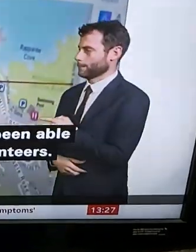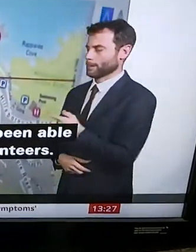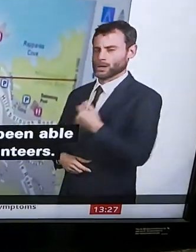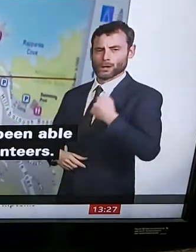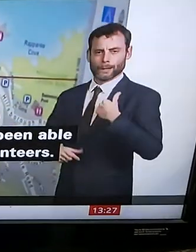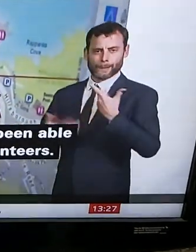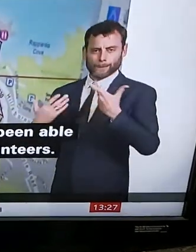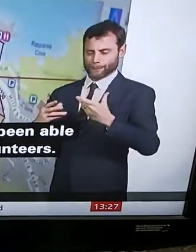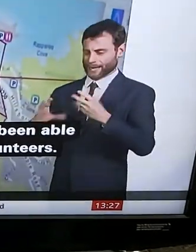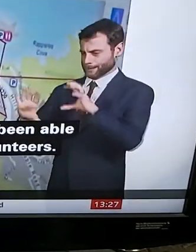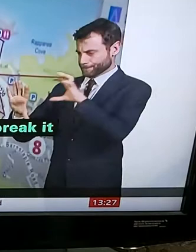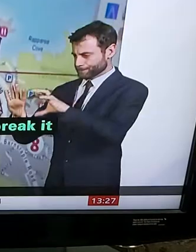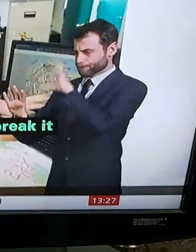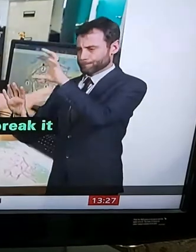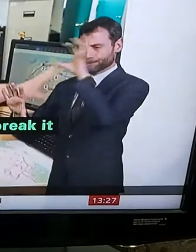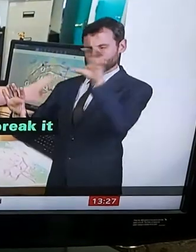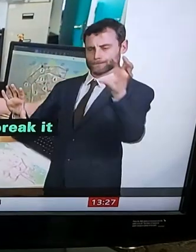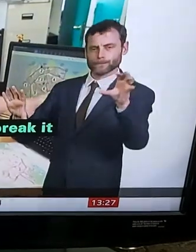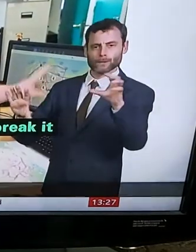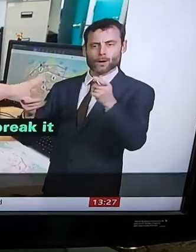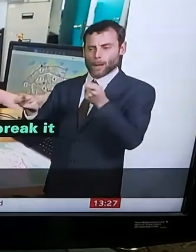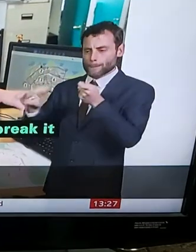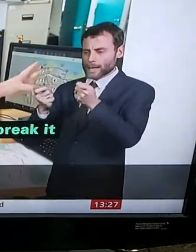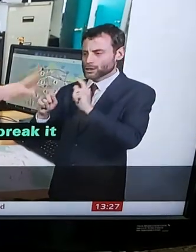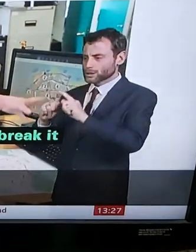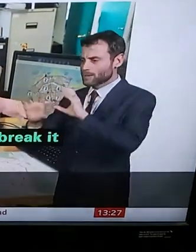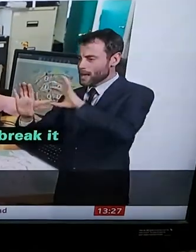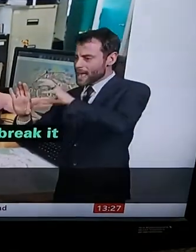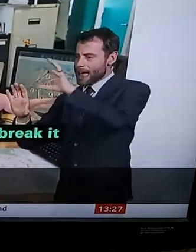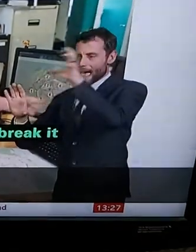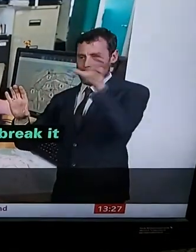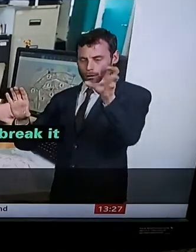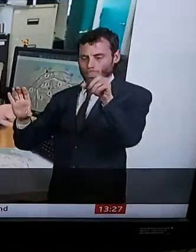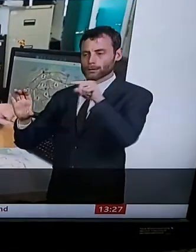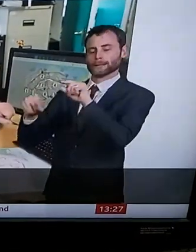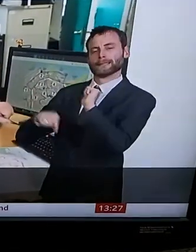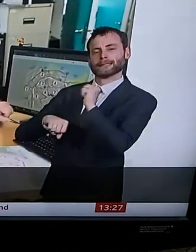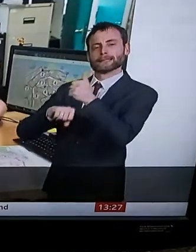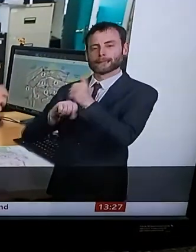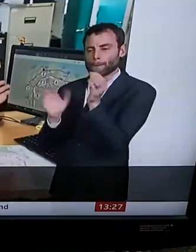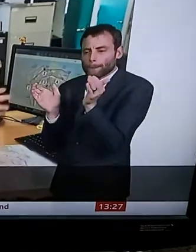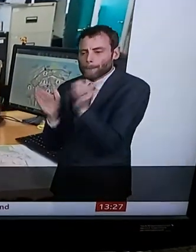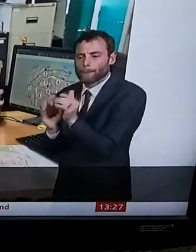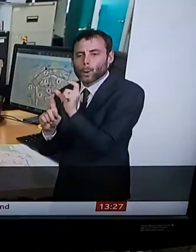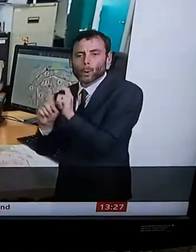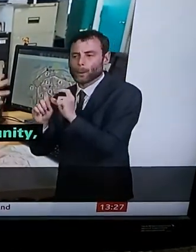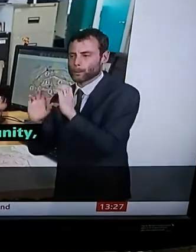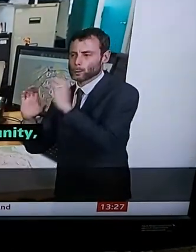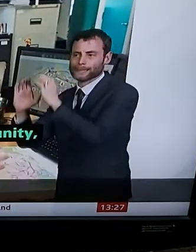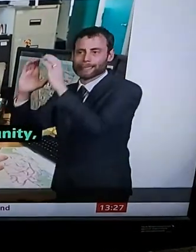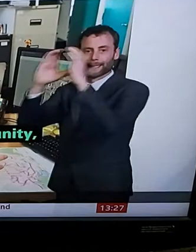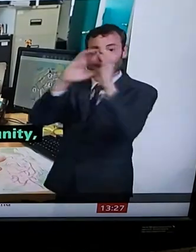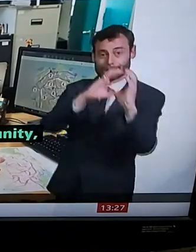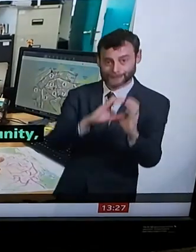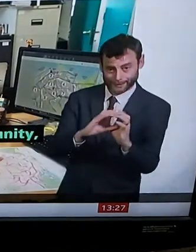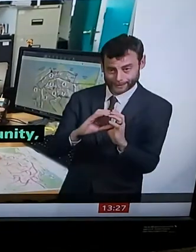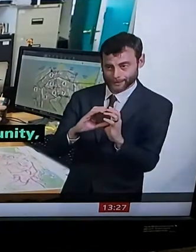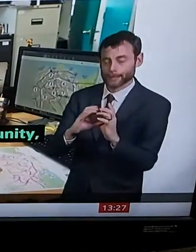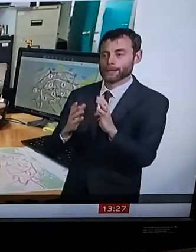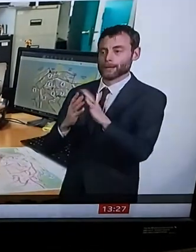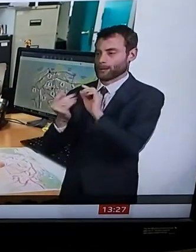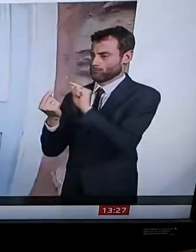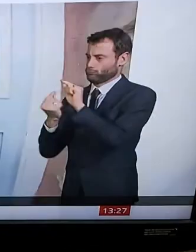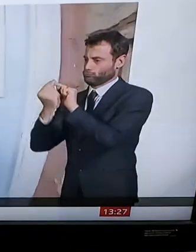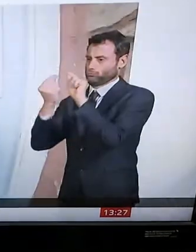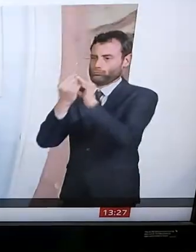into these kind of bite-sized areas. So they become kind of their own micro community. So they all start looking after each other. They're all communicating